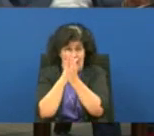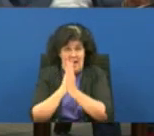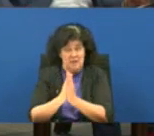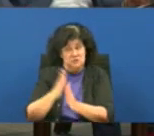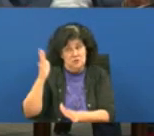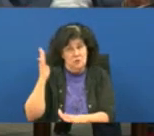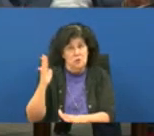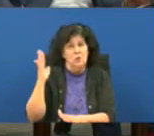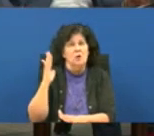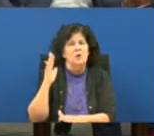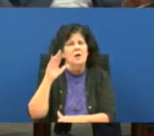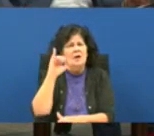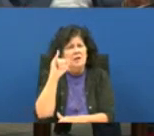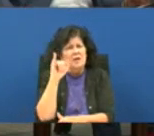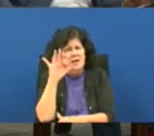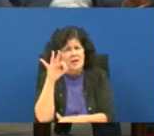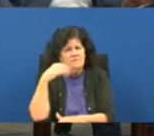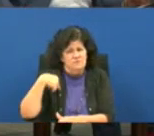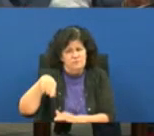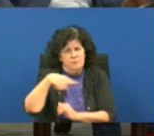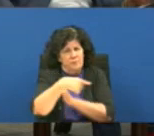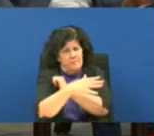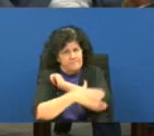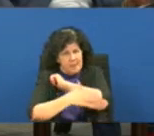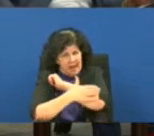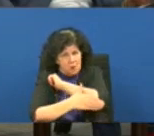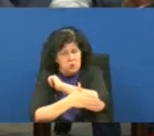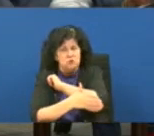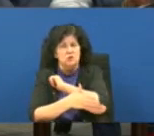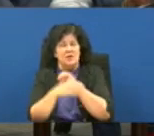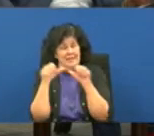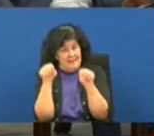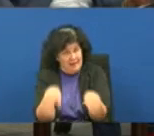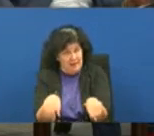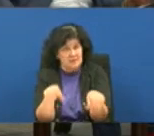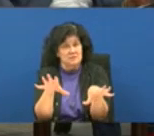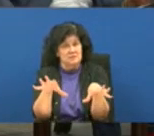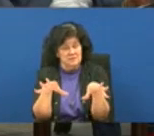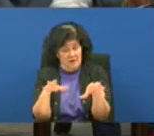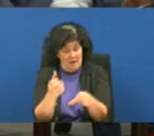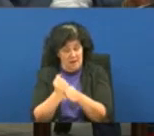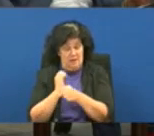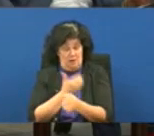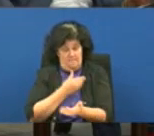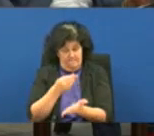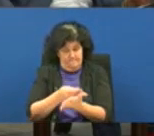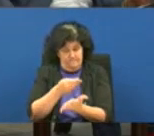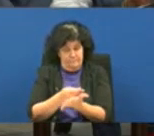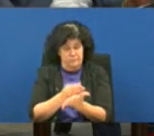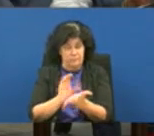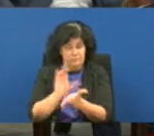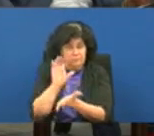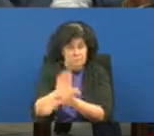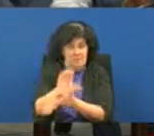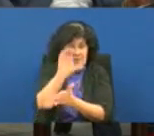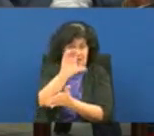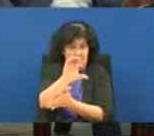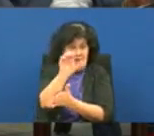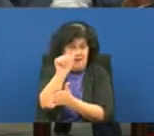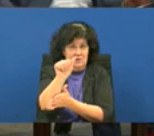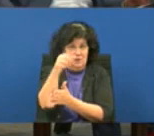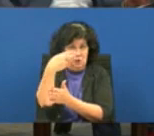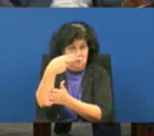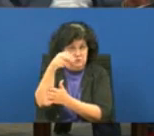time whether or not we as a parish could in fact take our money and put it into capital area human services